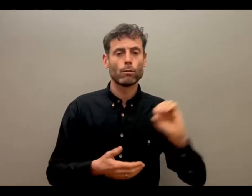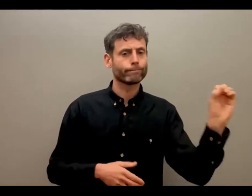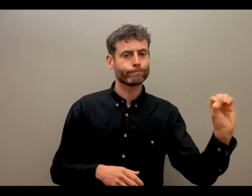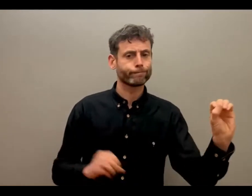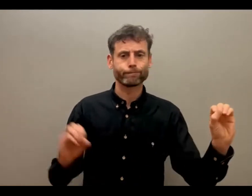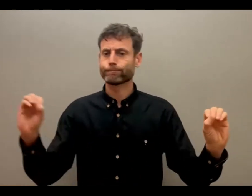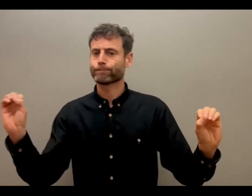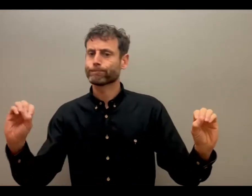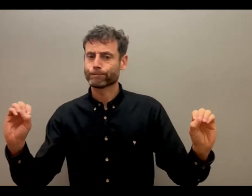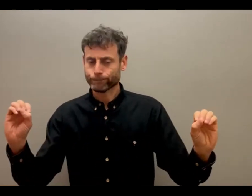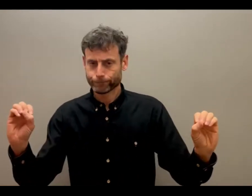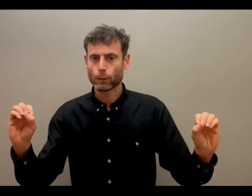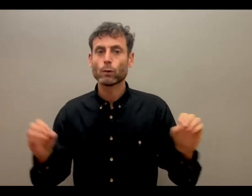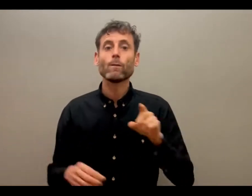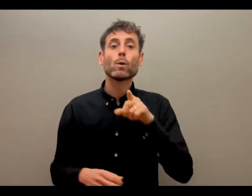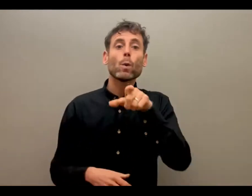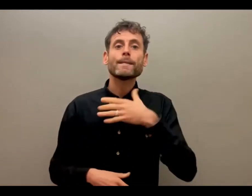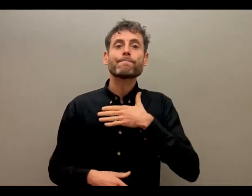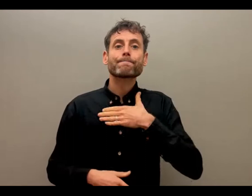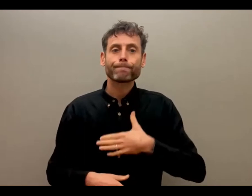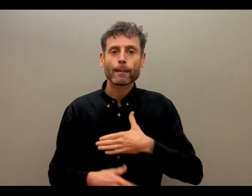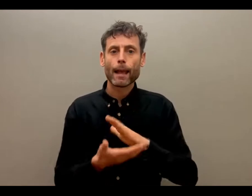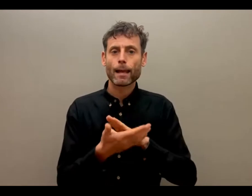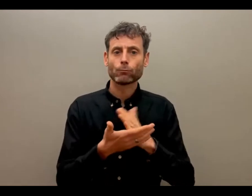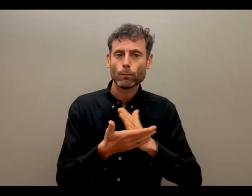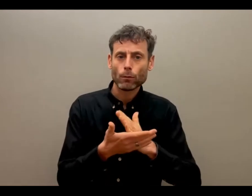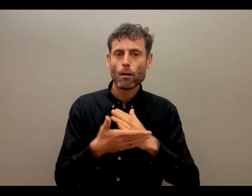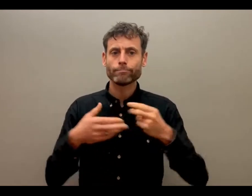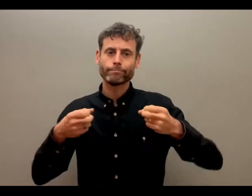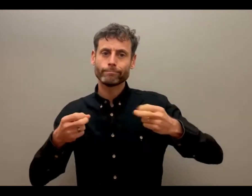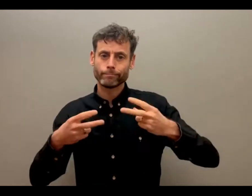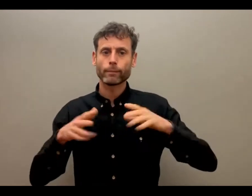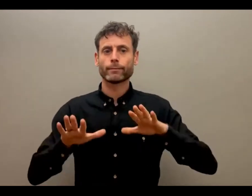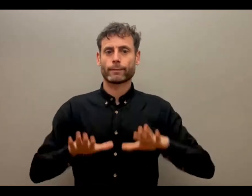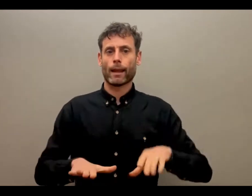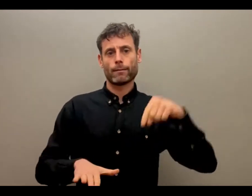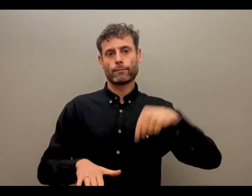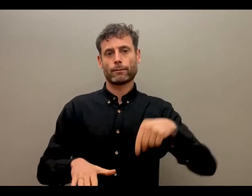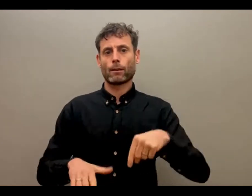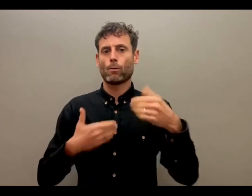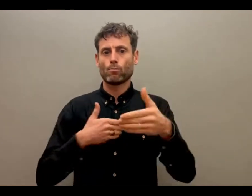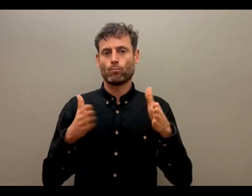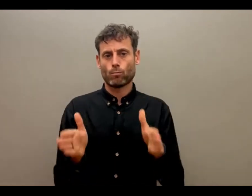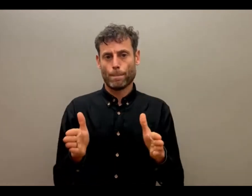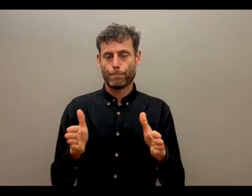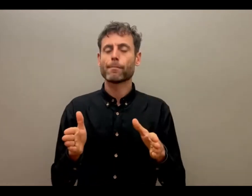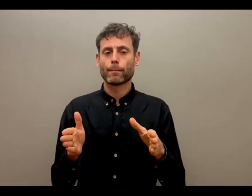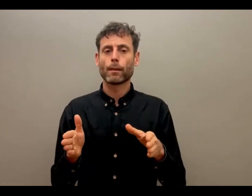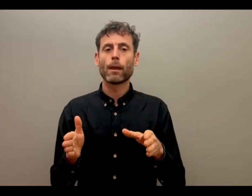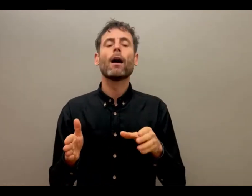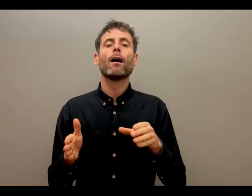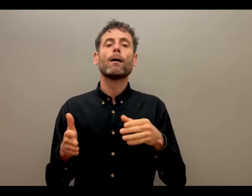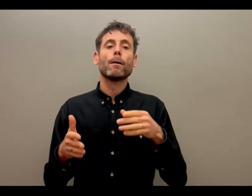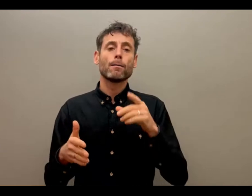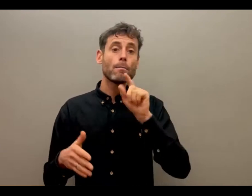needing those, requiring those or finding it easier to have those, do please send a message or a request. But